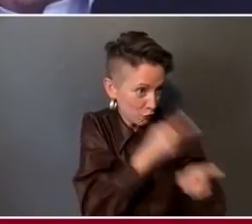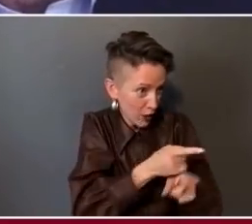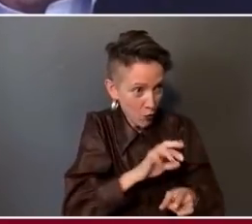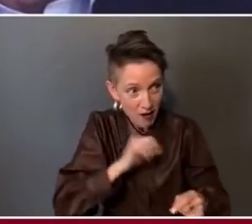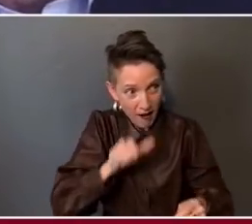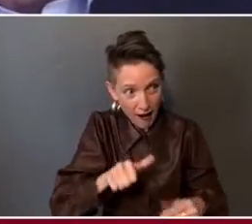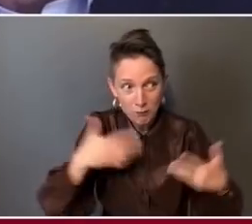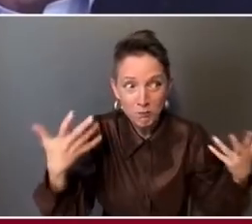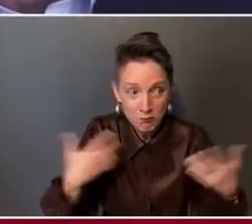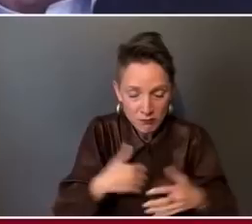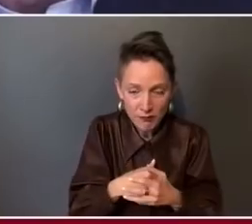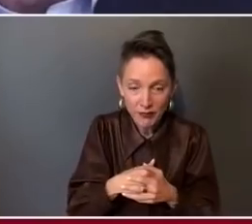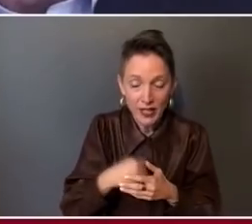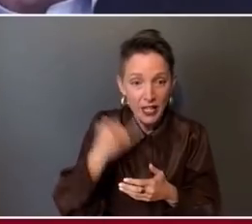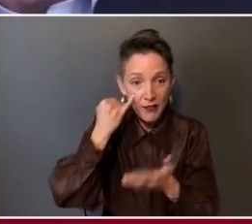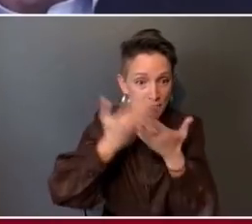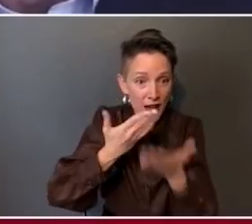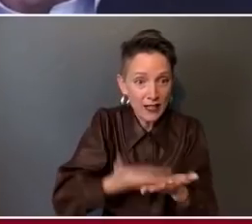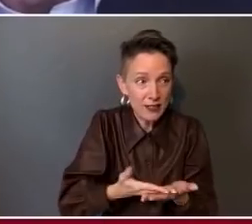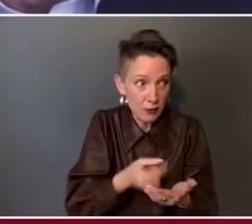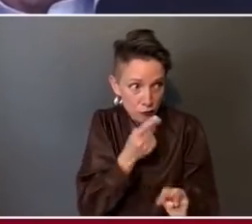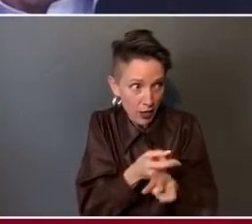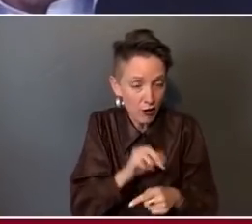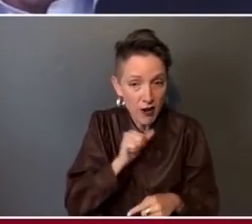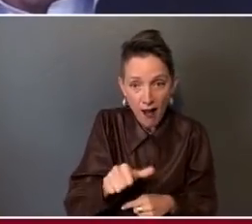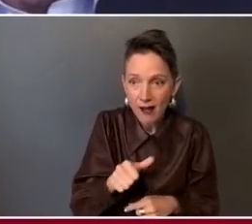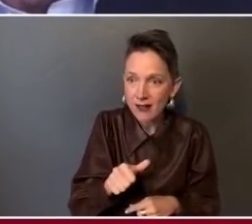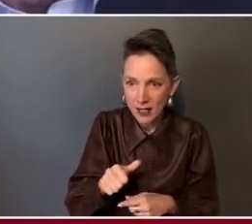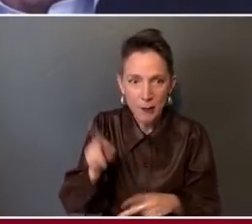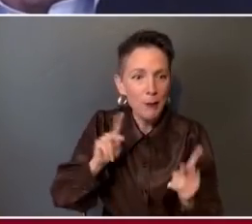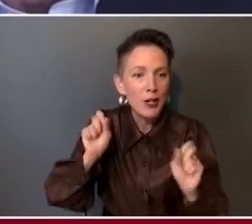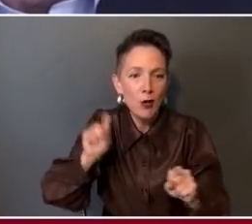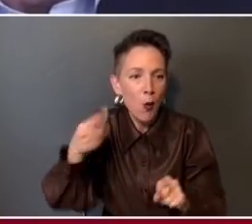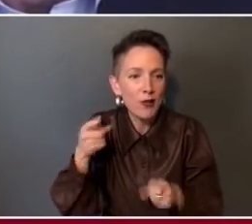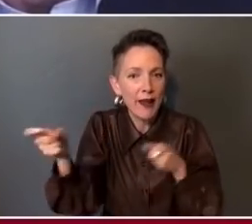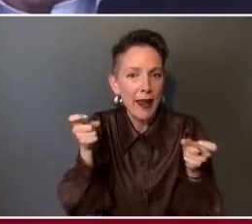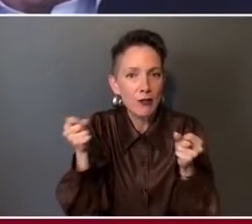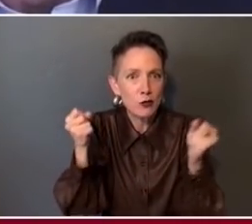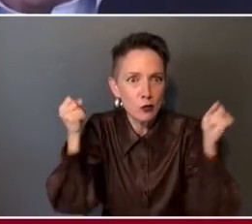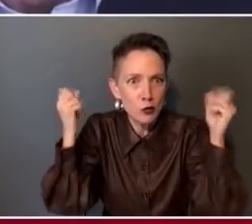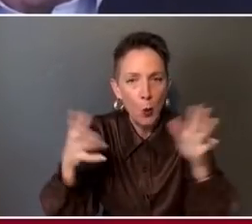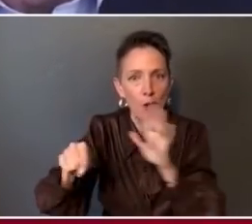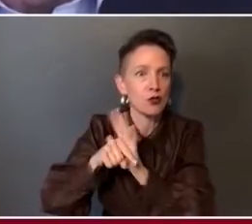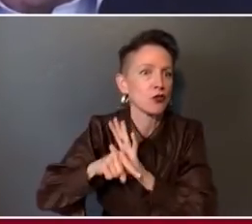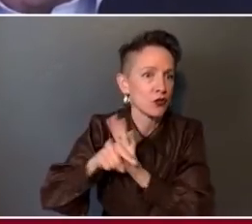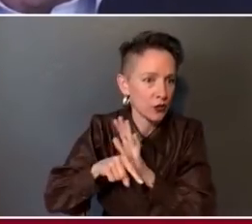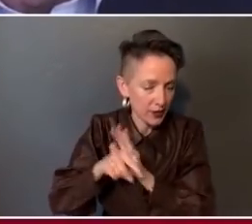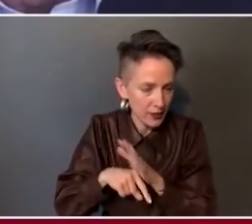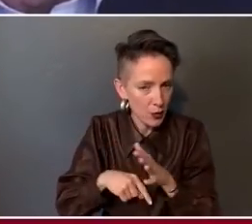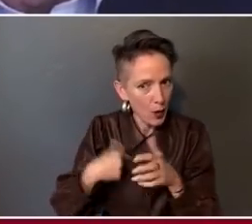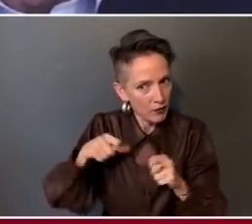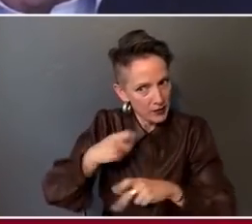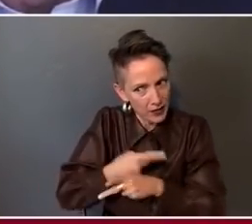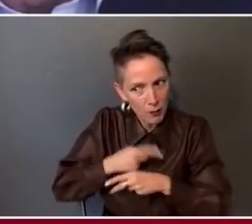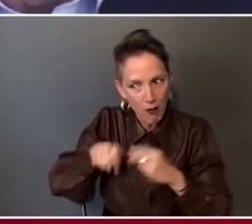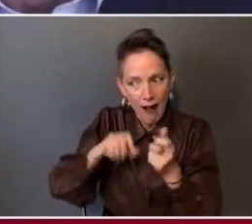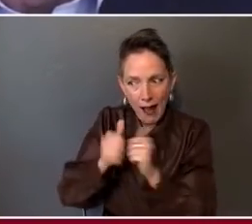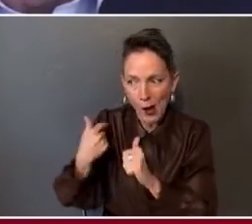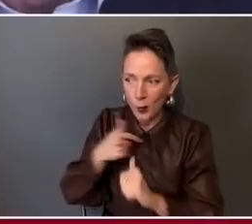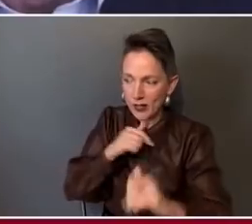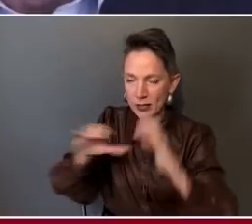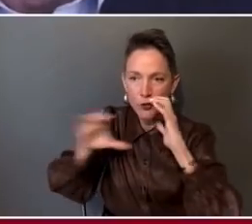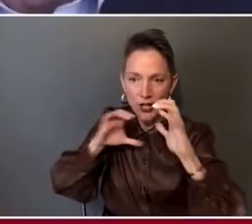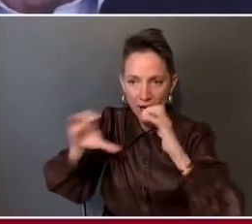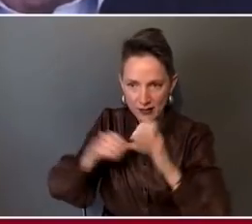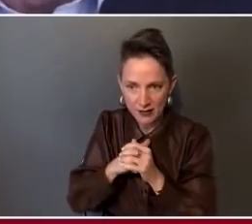whether or not even if the facts are right, but that we have to be conscious of how people hear and receive things. And so I think this